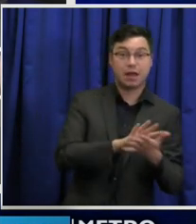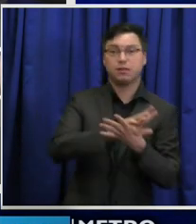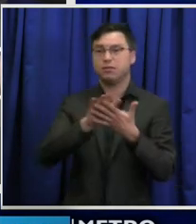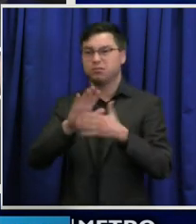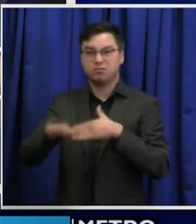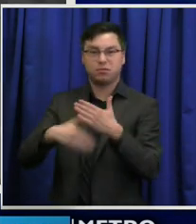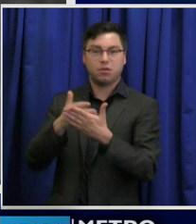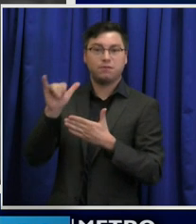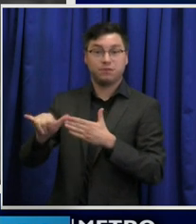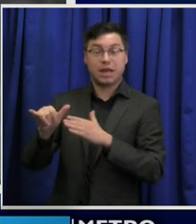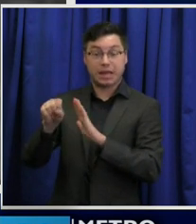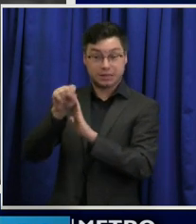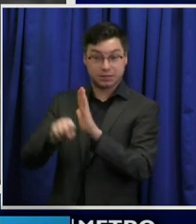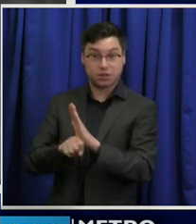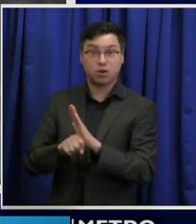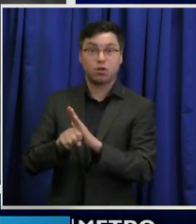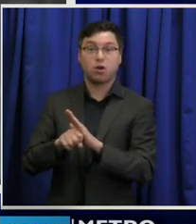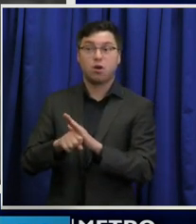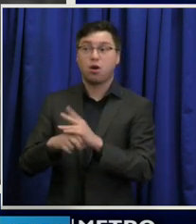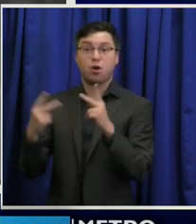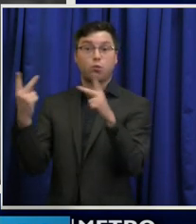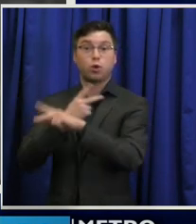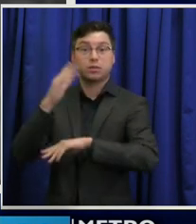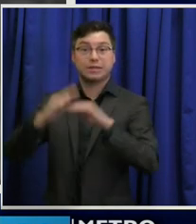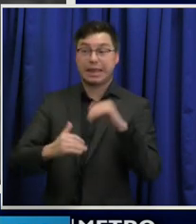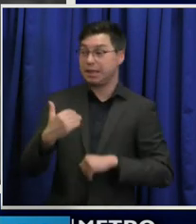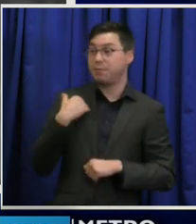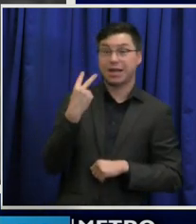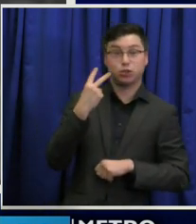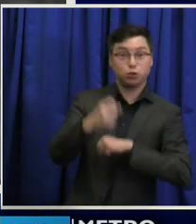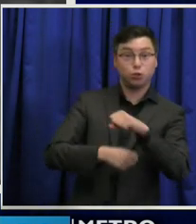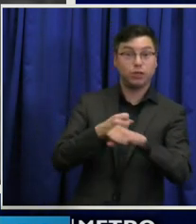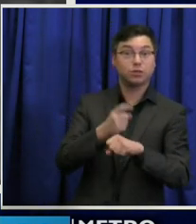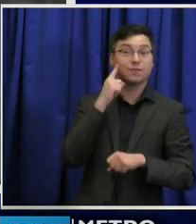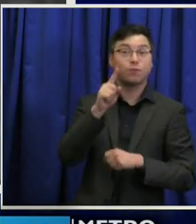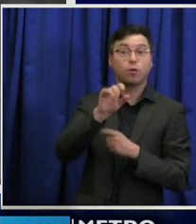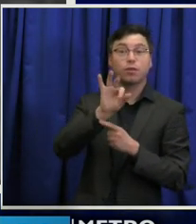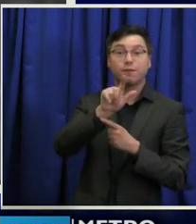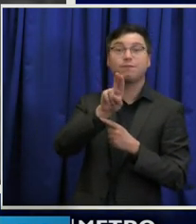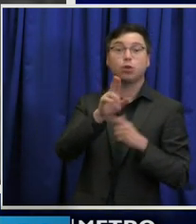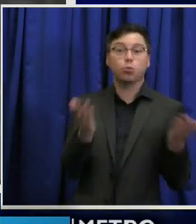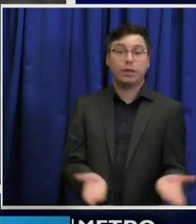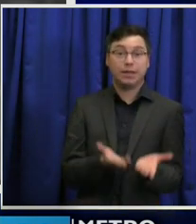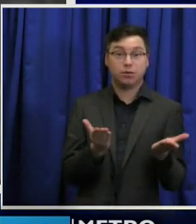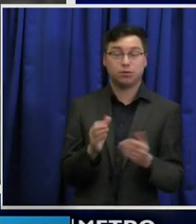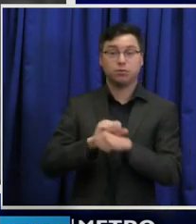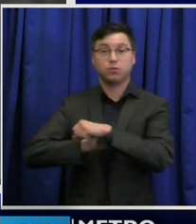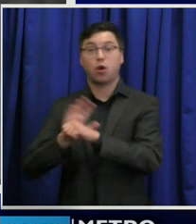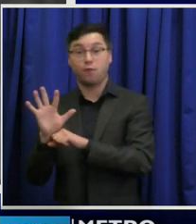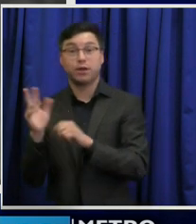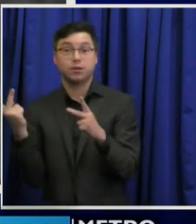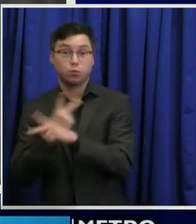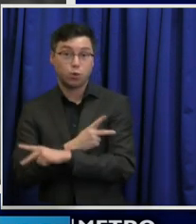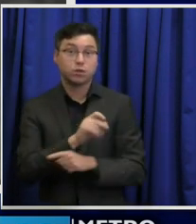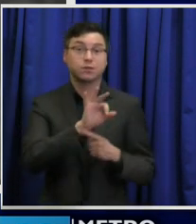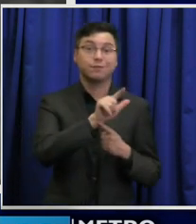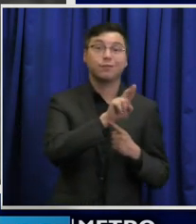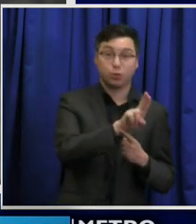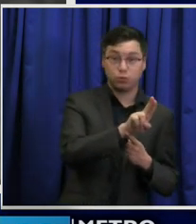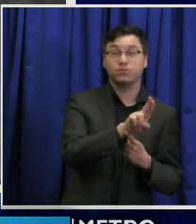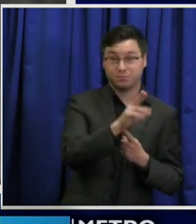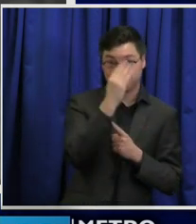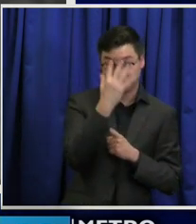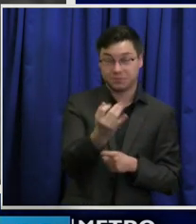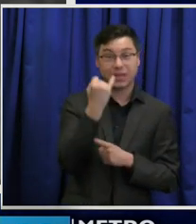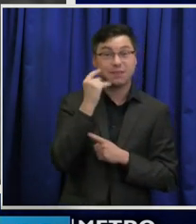are greater than the past two years of the flu. COVID is worse than the flu. And if you've talked to anyone that